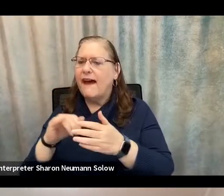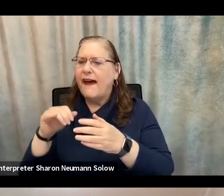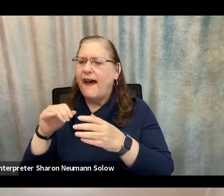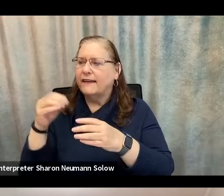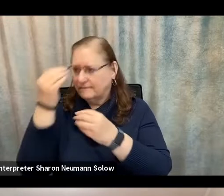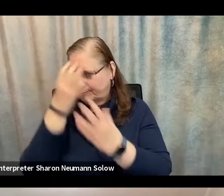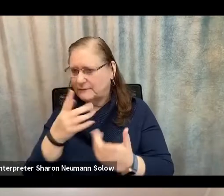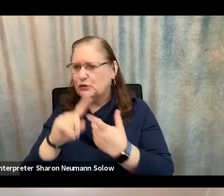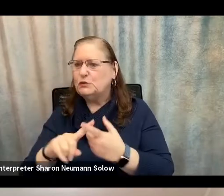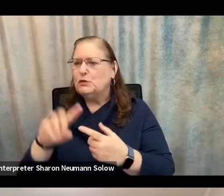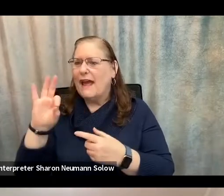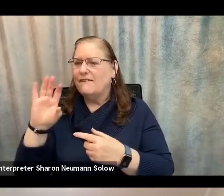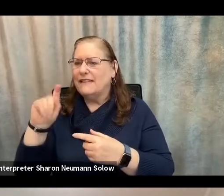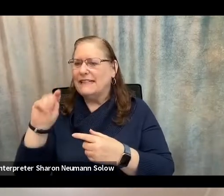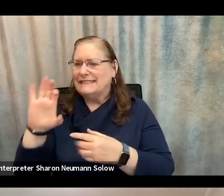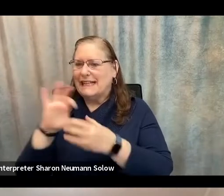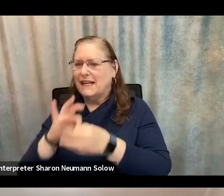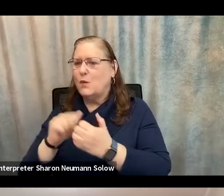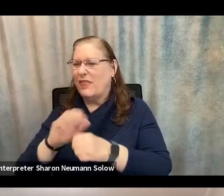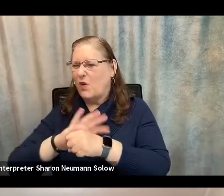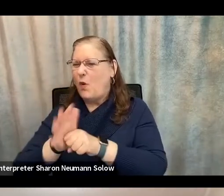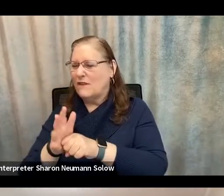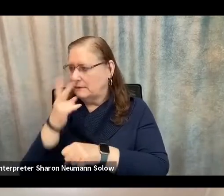And I'll give you a moment to take a look at that slide.